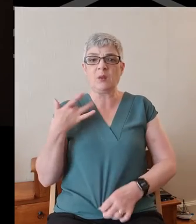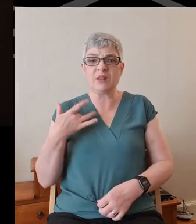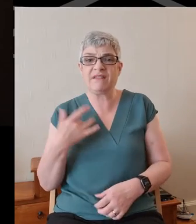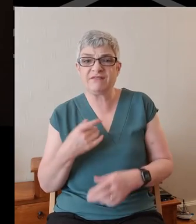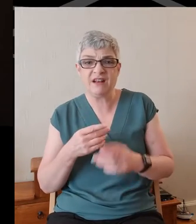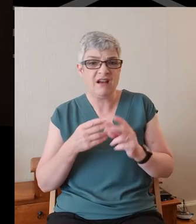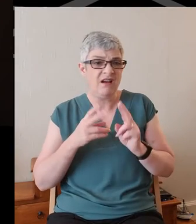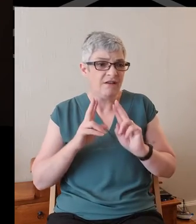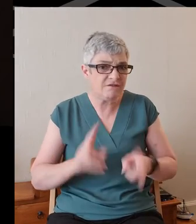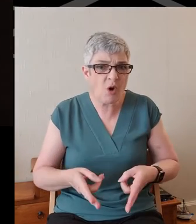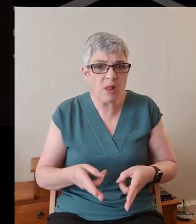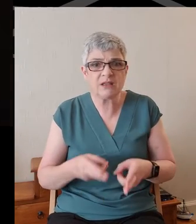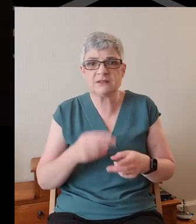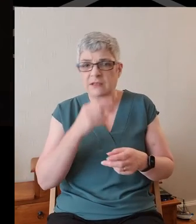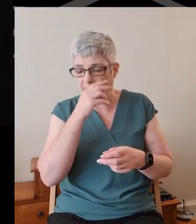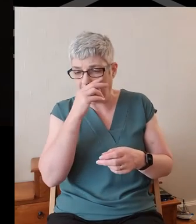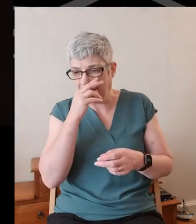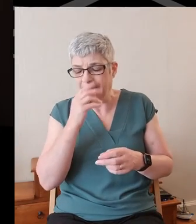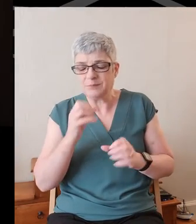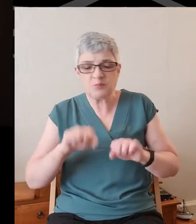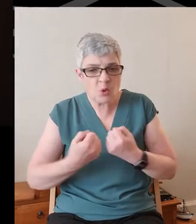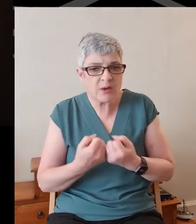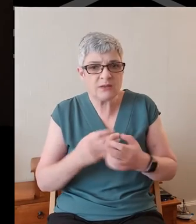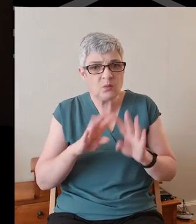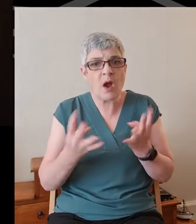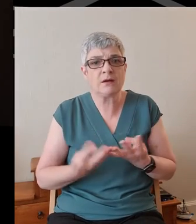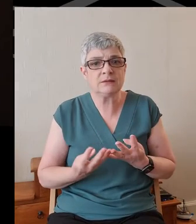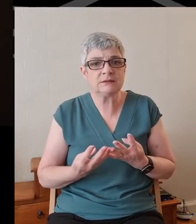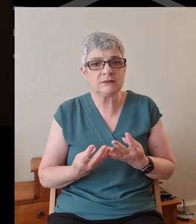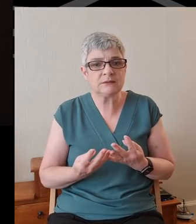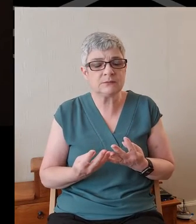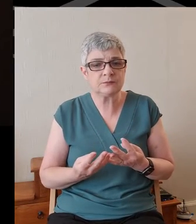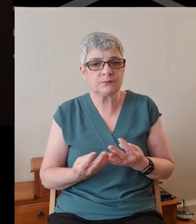fallen, a broken, a hurting, an unjust, and a suffering world.